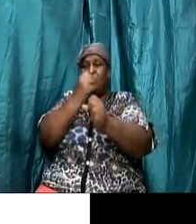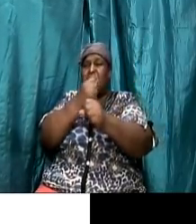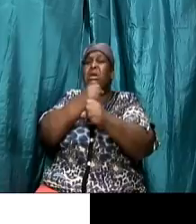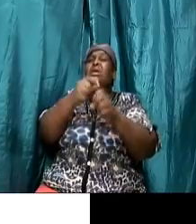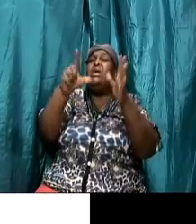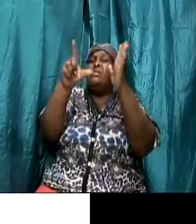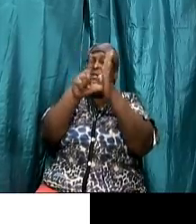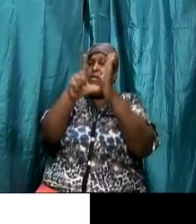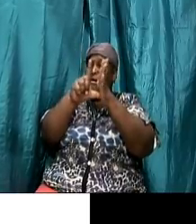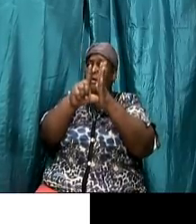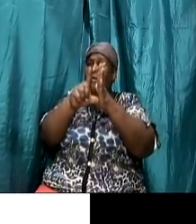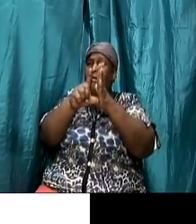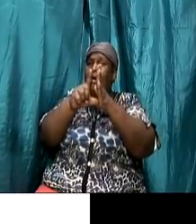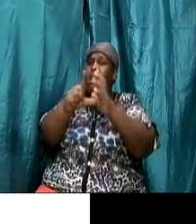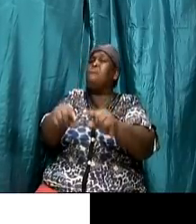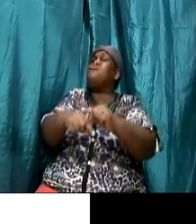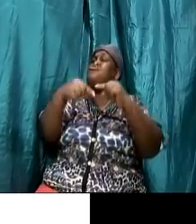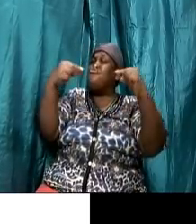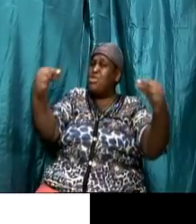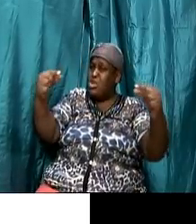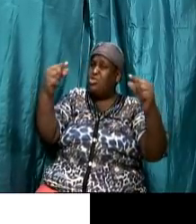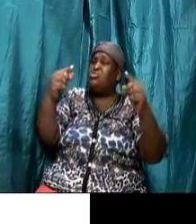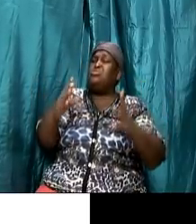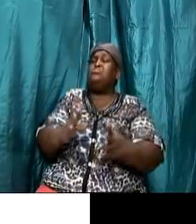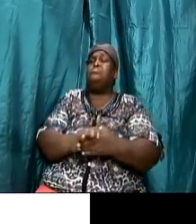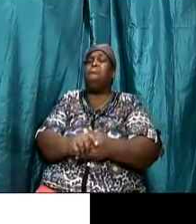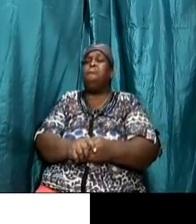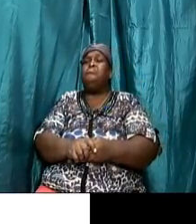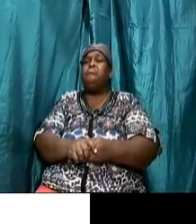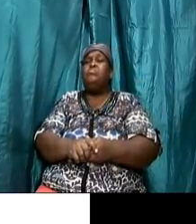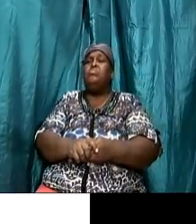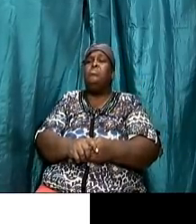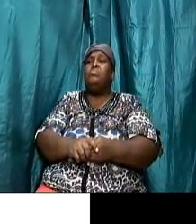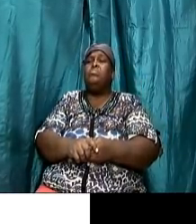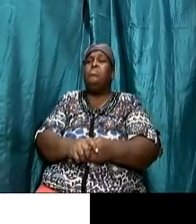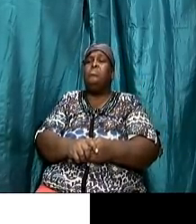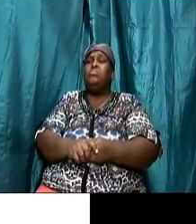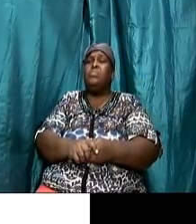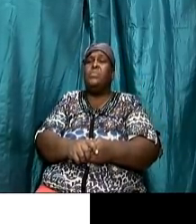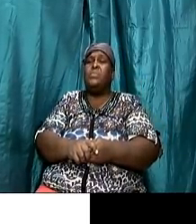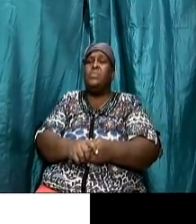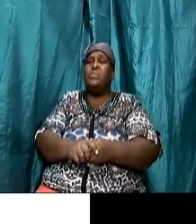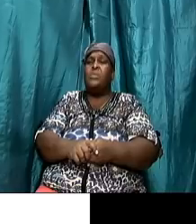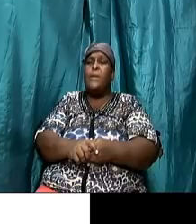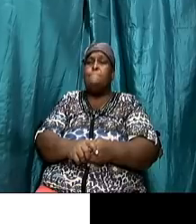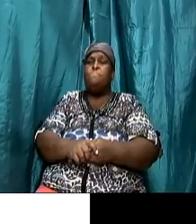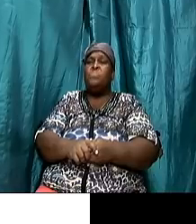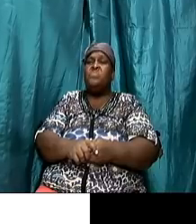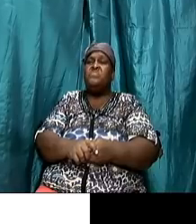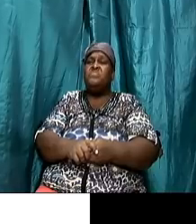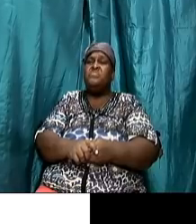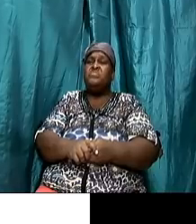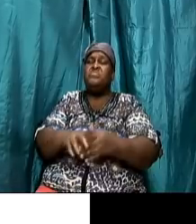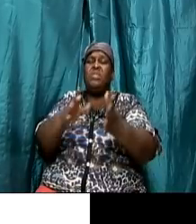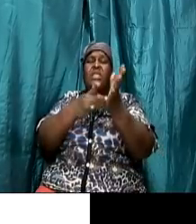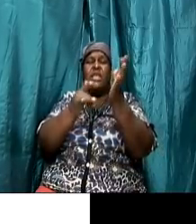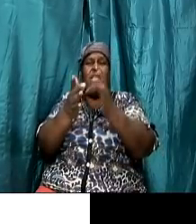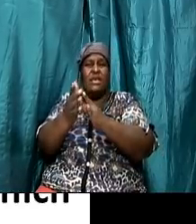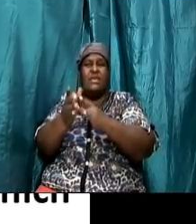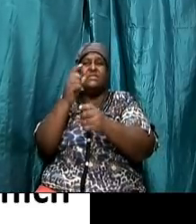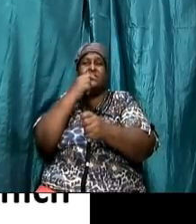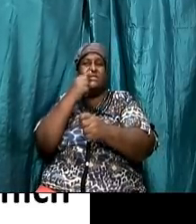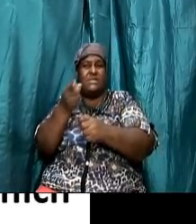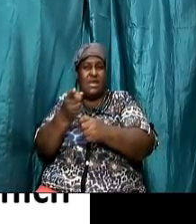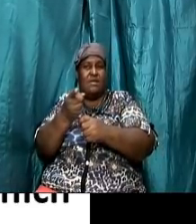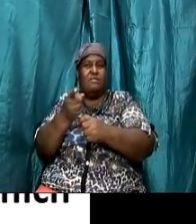anything that the pharisees actually came with jesus also made the point that